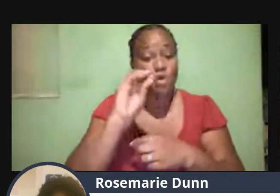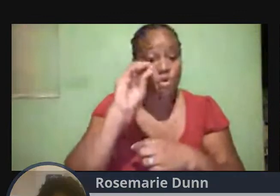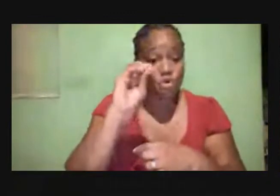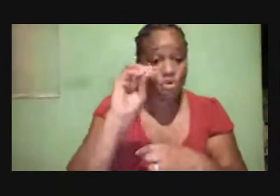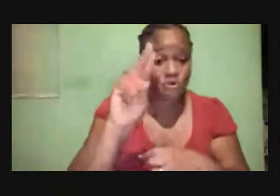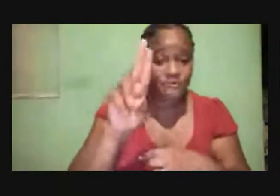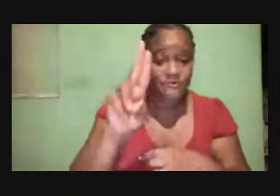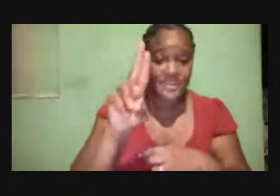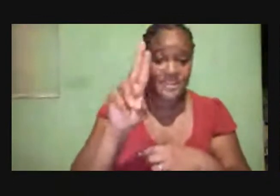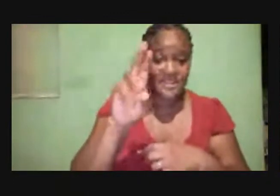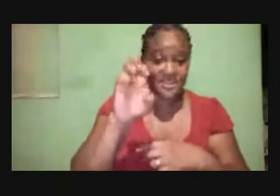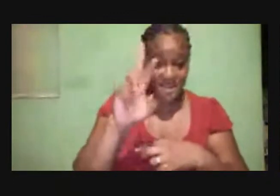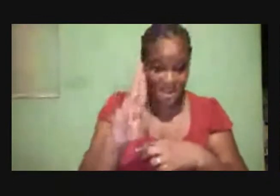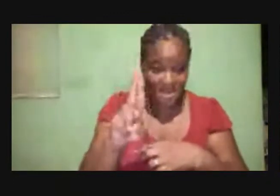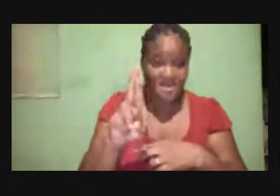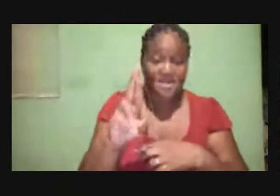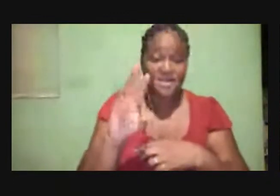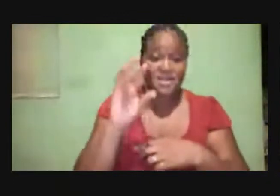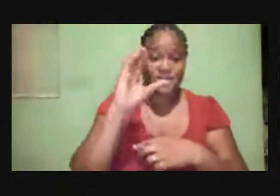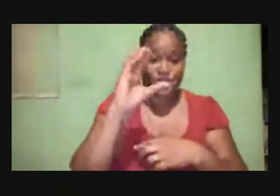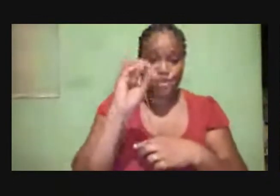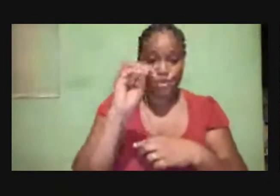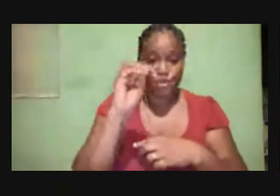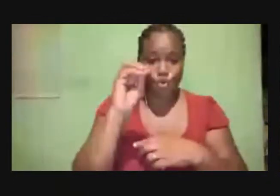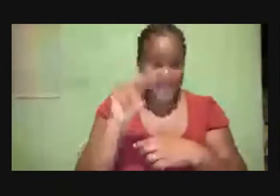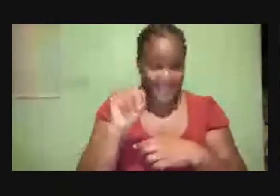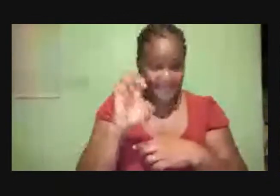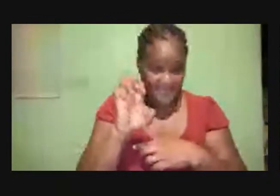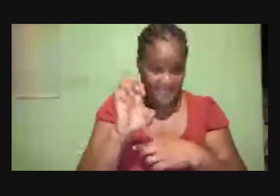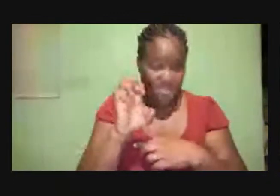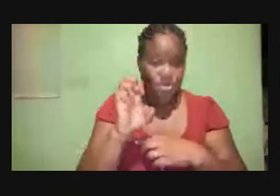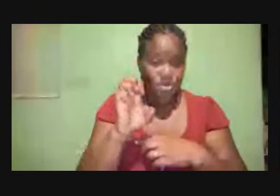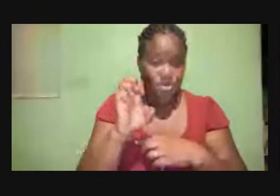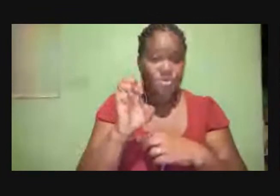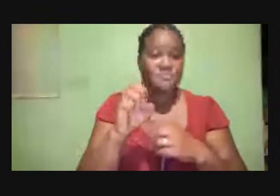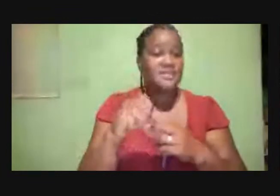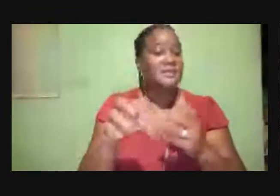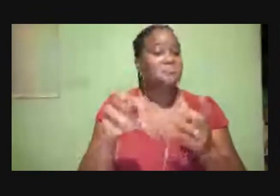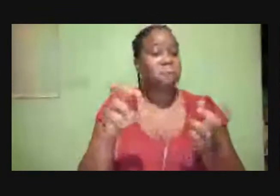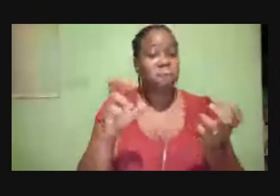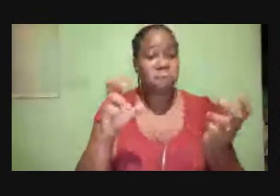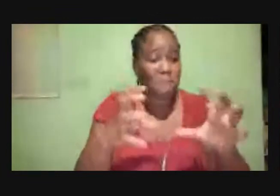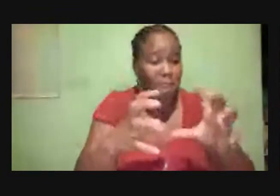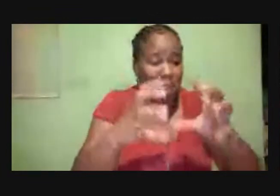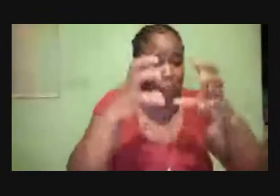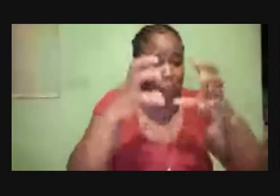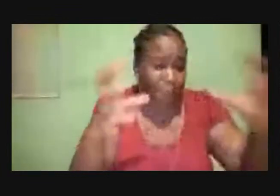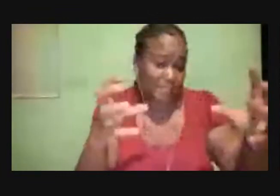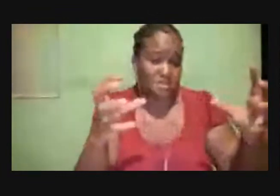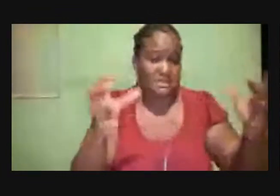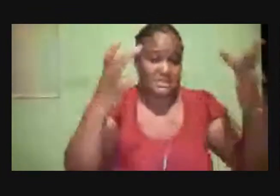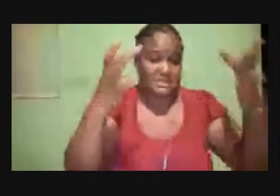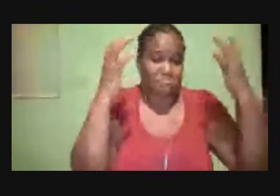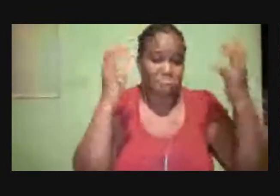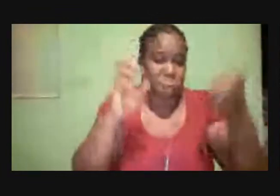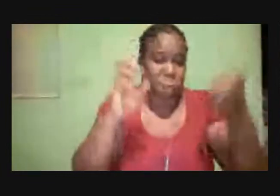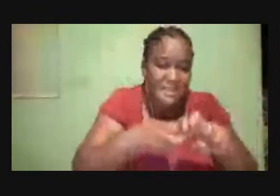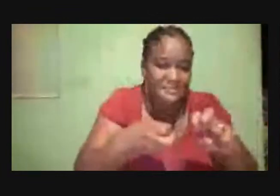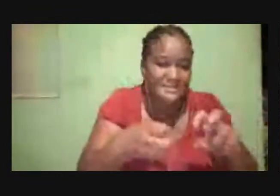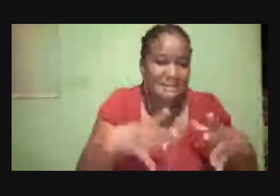topic I know it's one that Many individuals May be aware of May have gone through Or